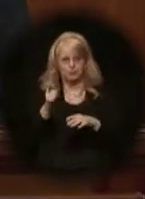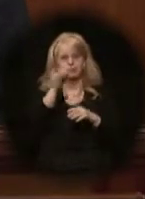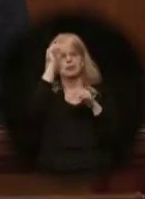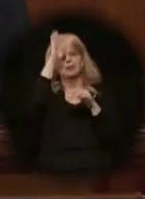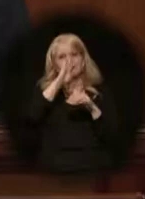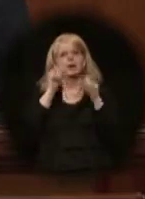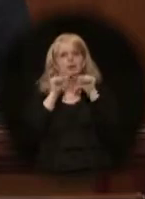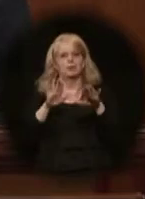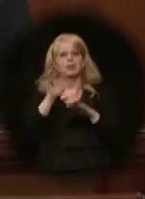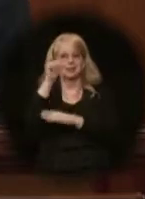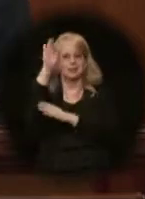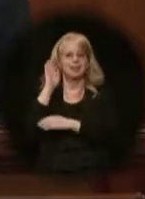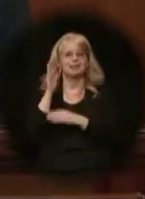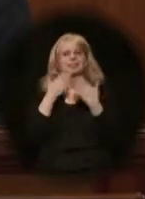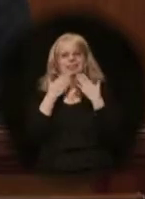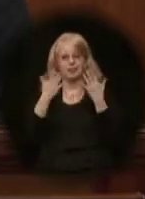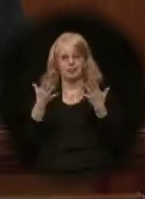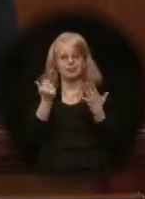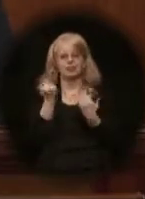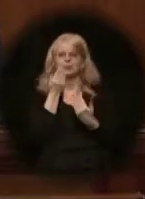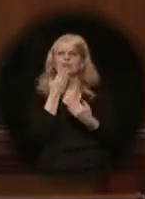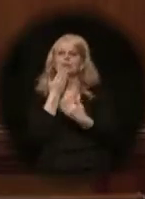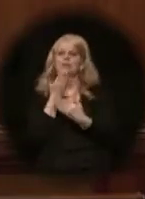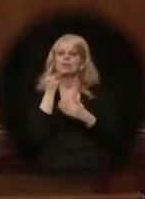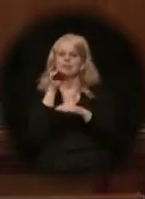bless Alaska. Thank you and good night.